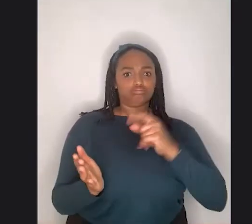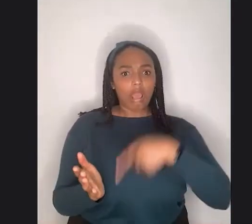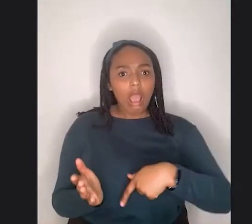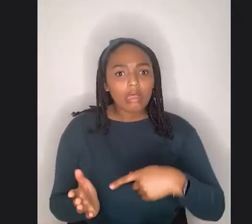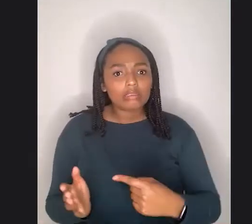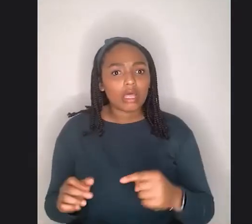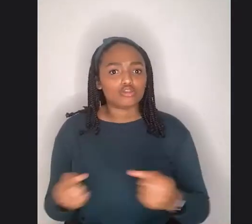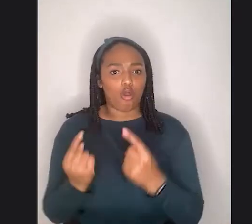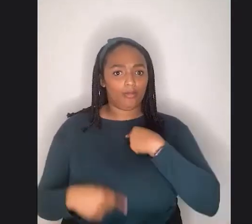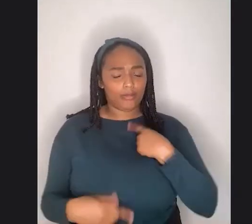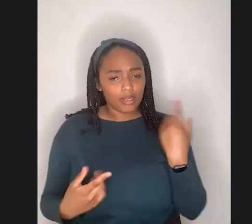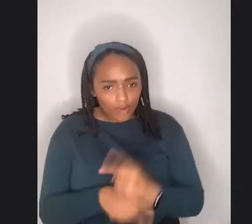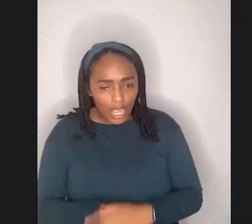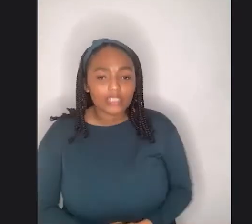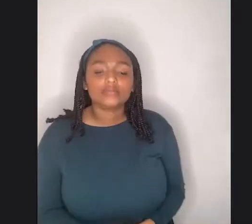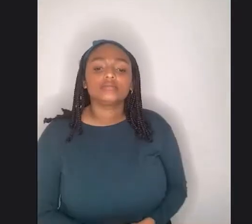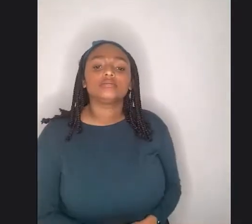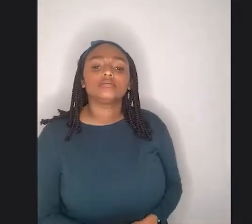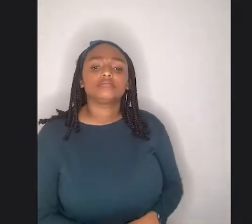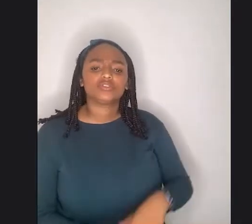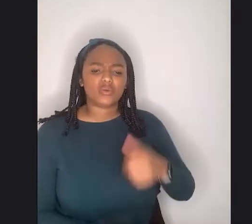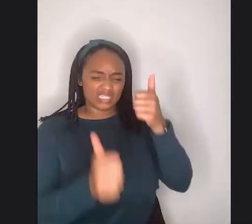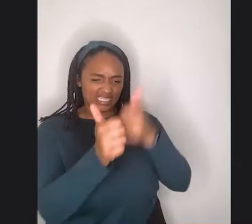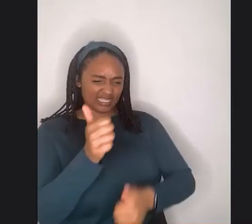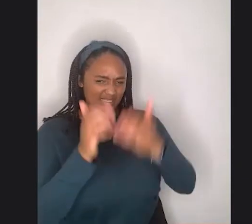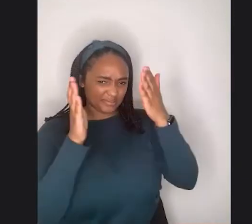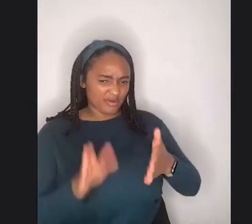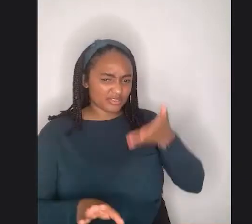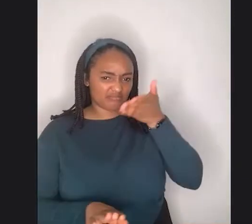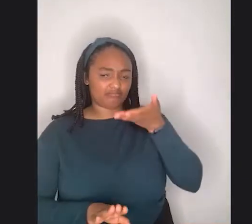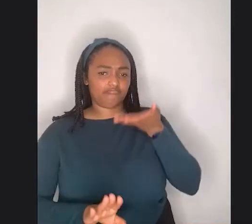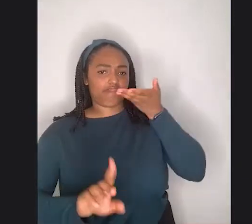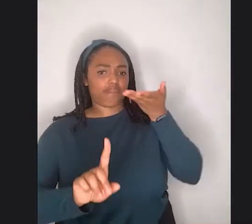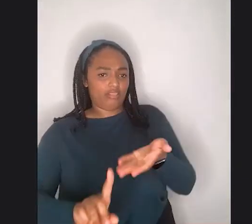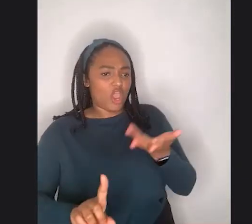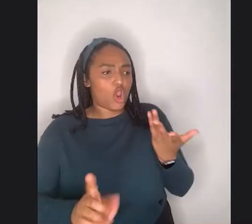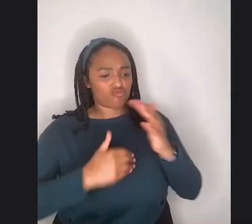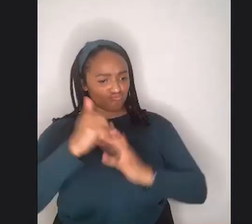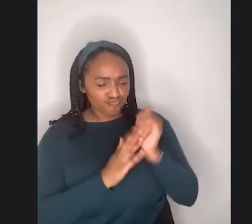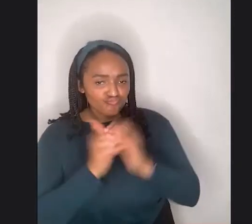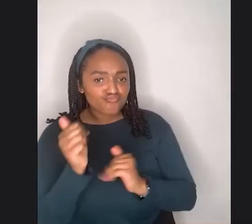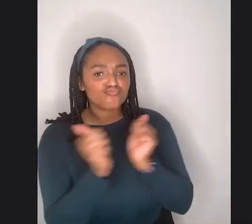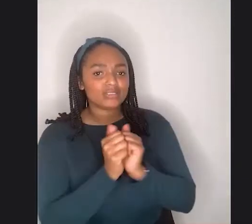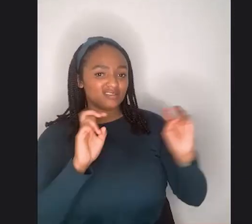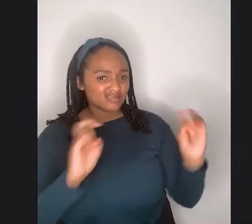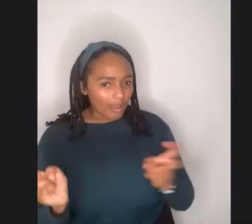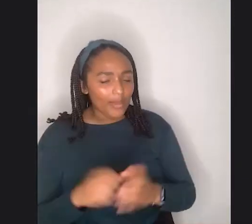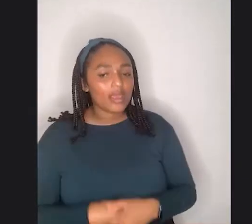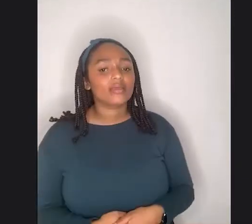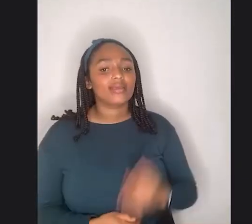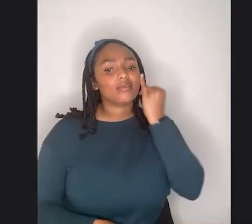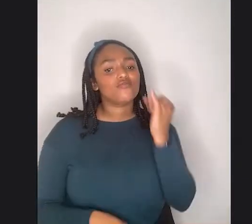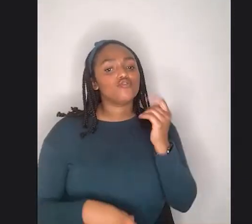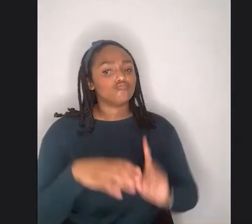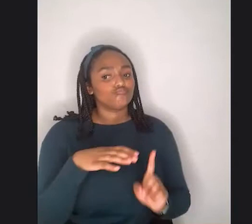make sure that, you know, with each person that you're speaking with, what the level of comfort is, um, when you discuss these